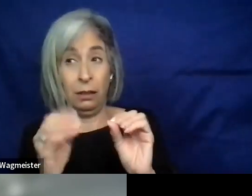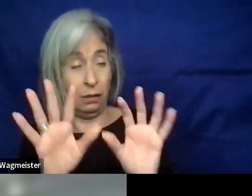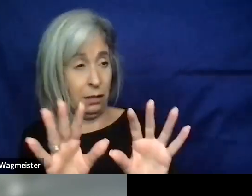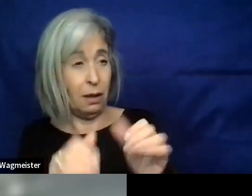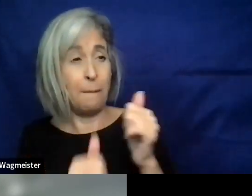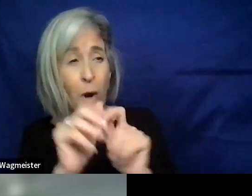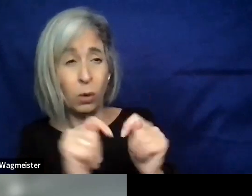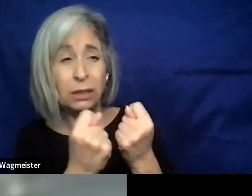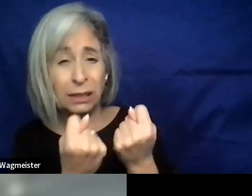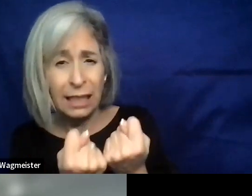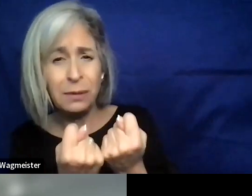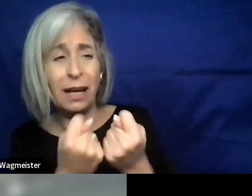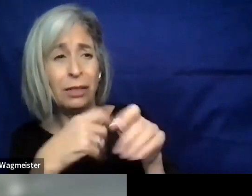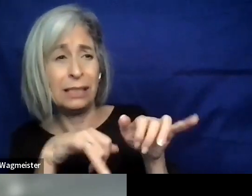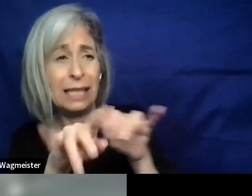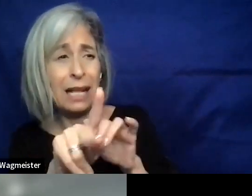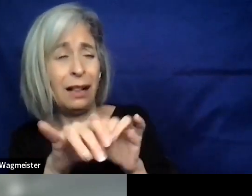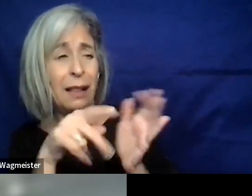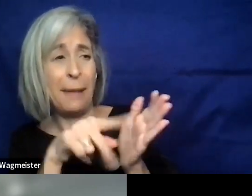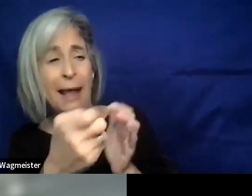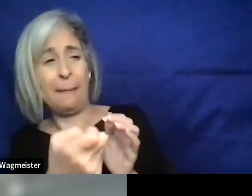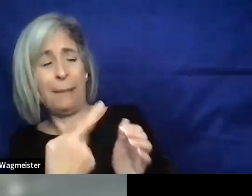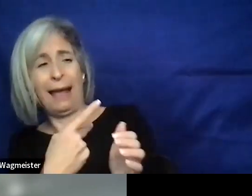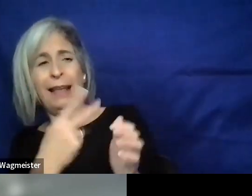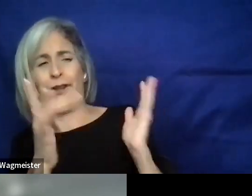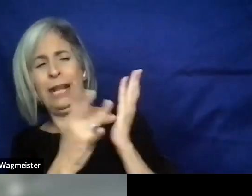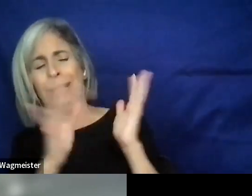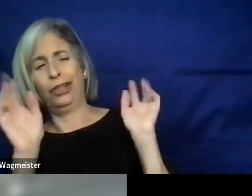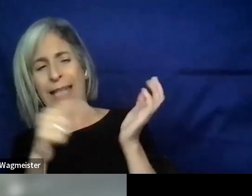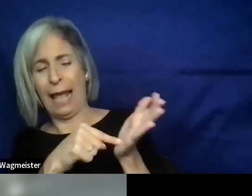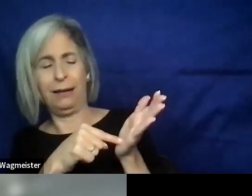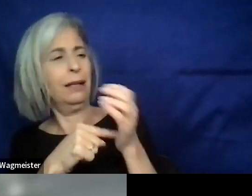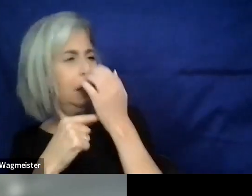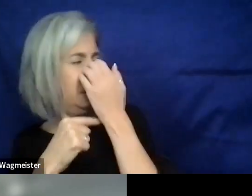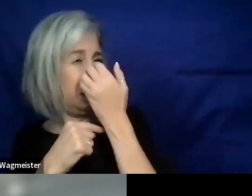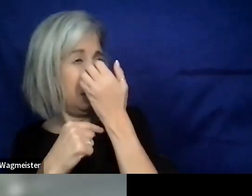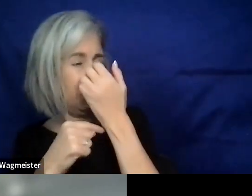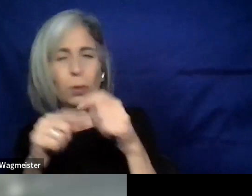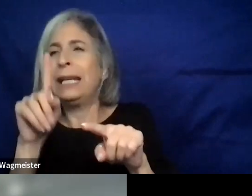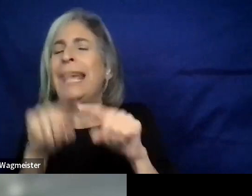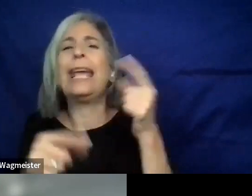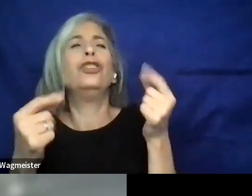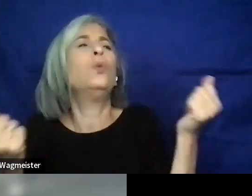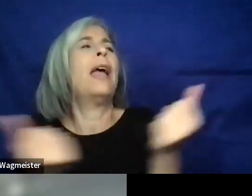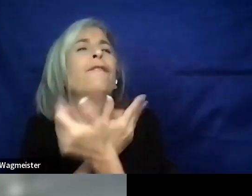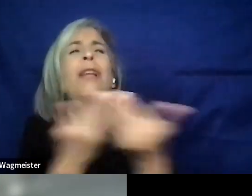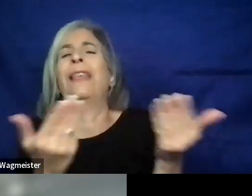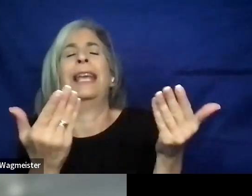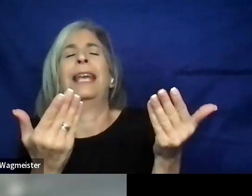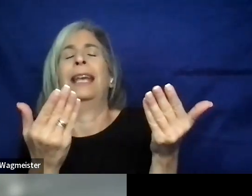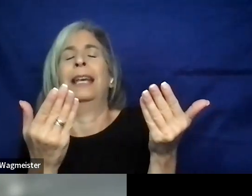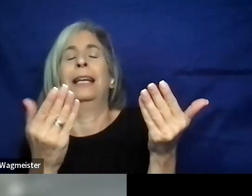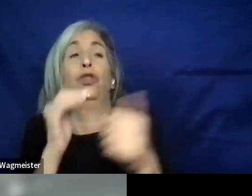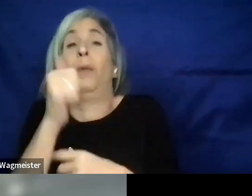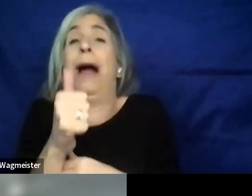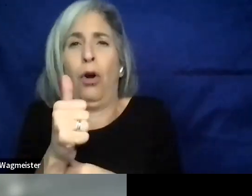back their technical debt. And so just like with our personal budgets, right, we're not going to be able to do everything we want to do tomorrow, today,